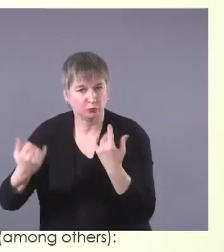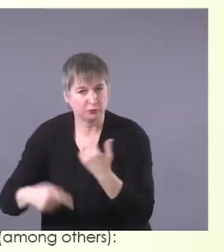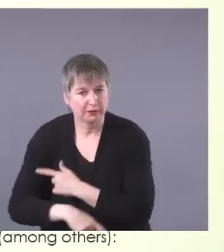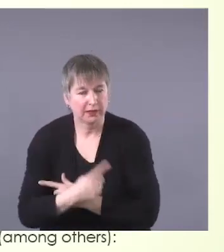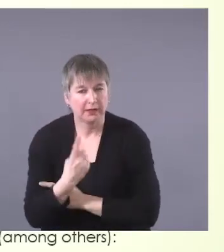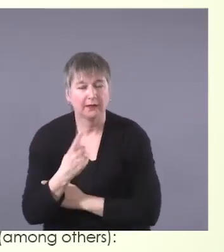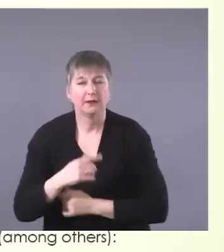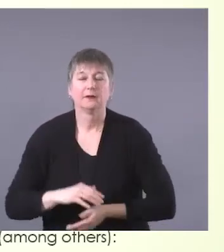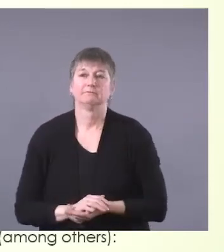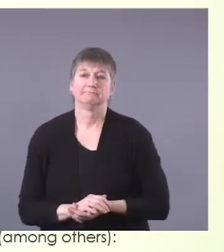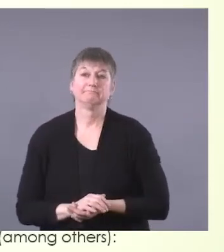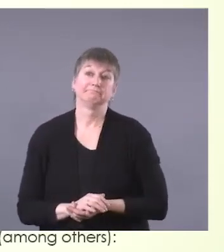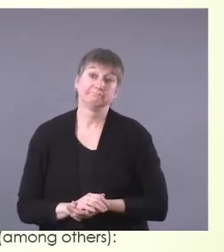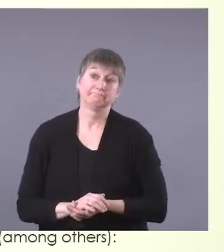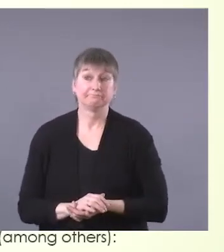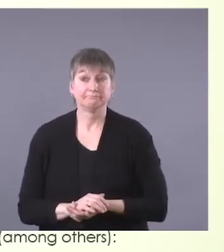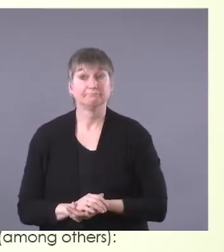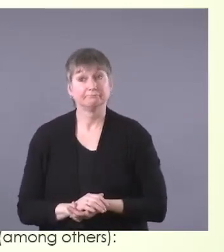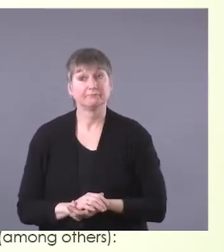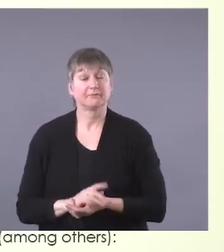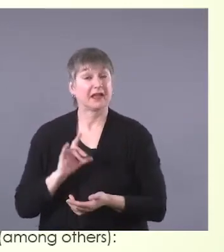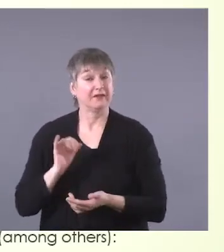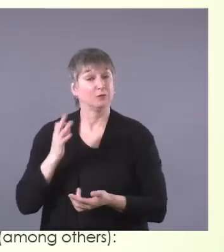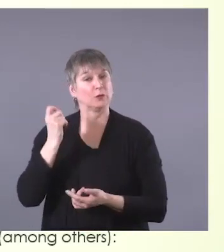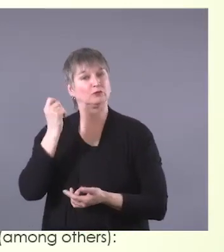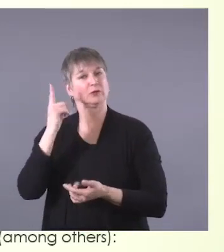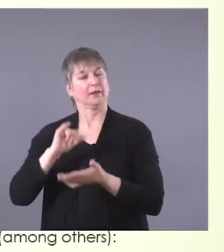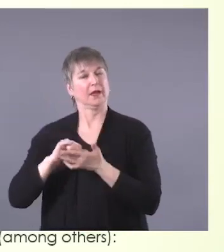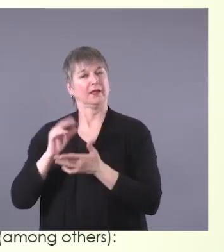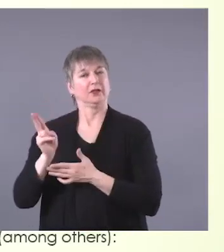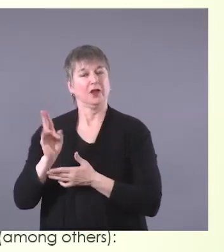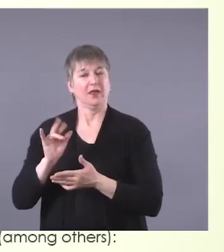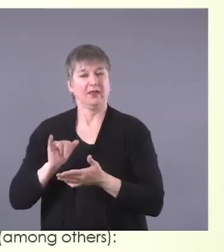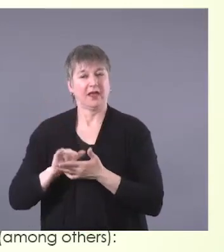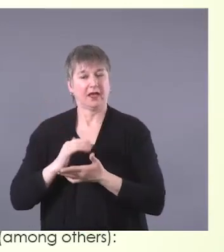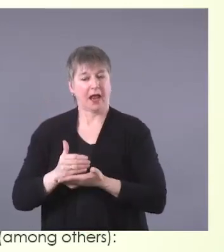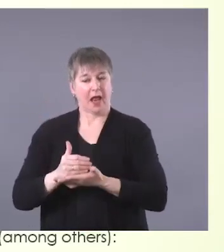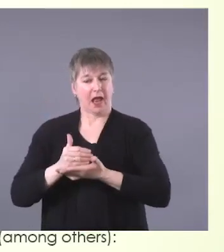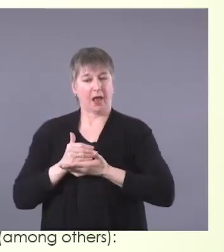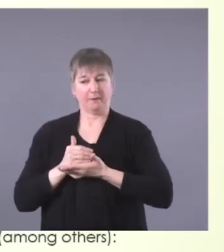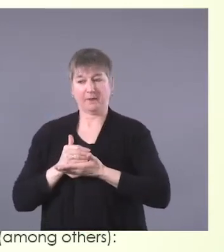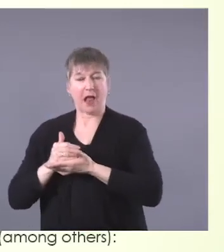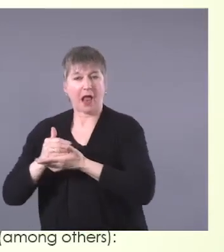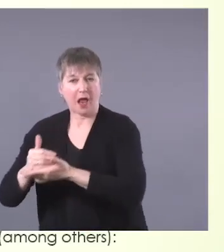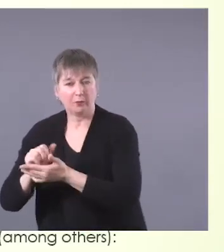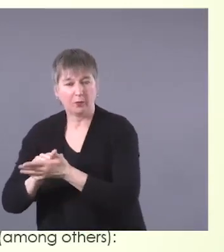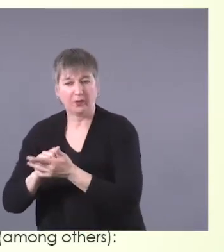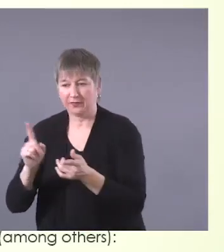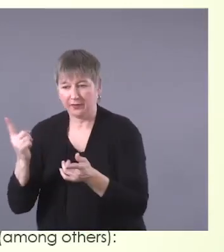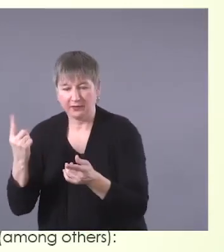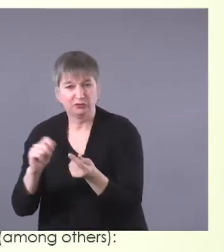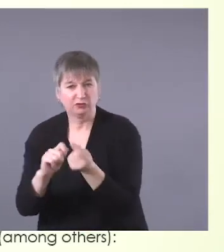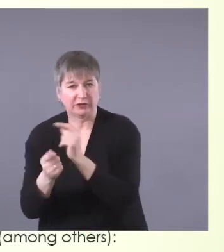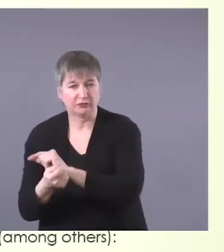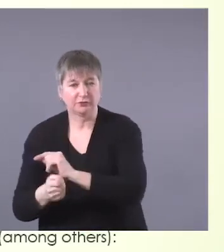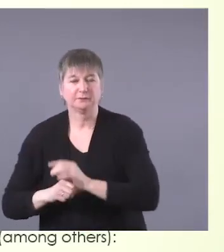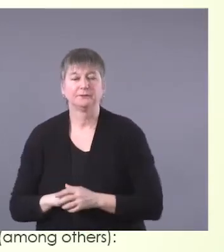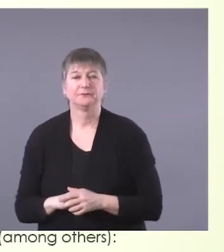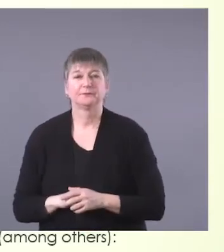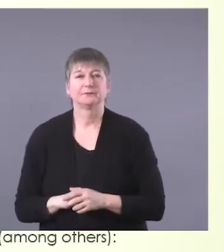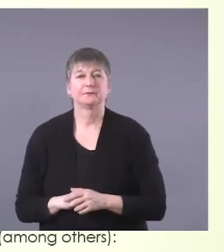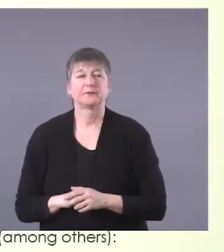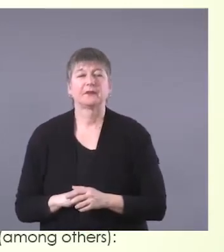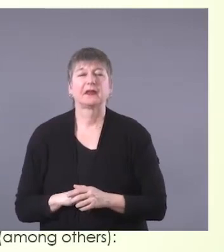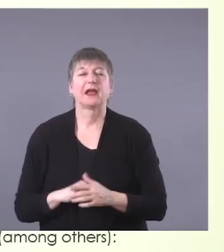facilitate impacting change. The next thing is to build cultural knowledge.